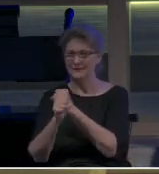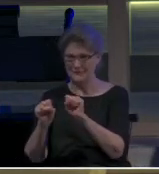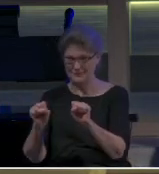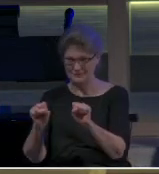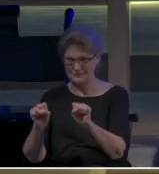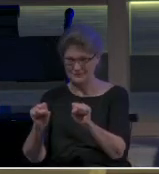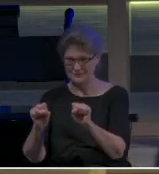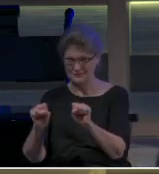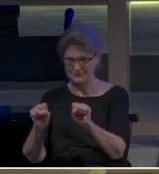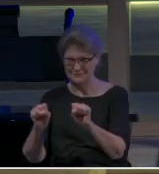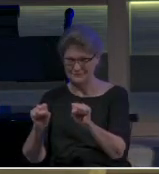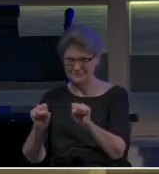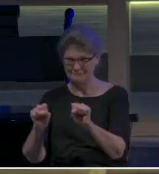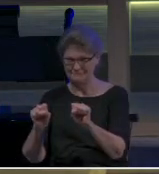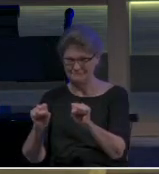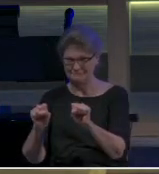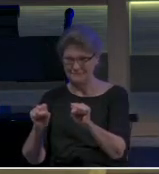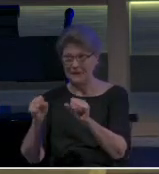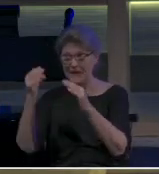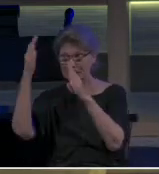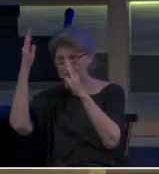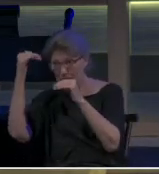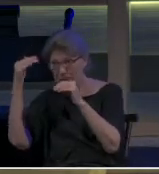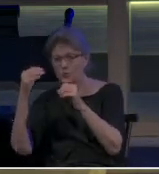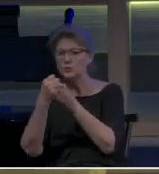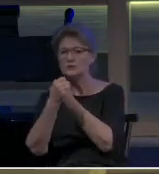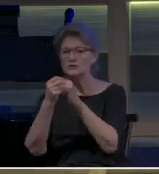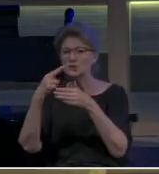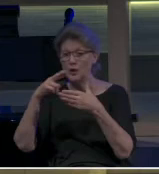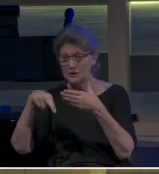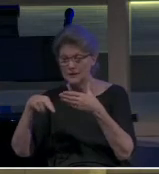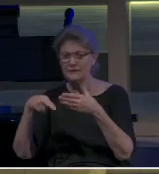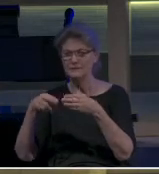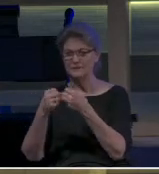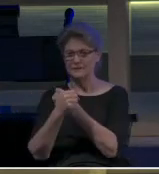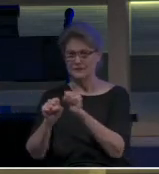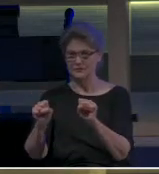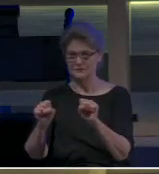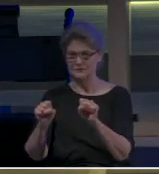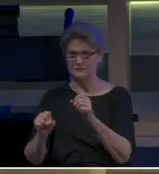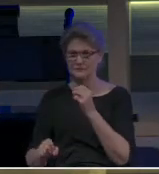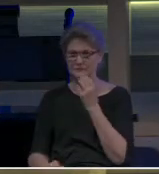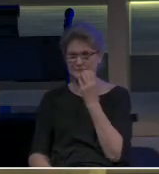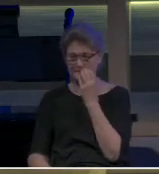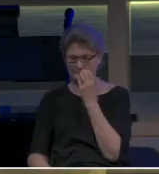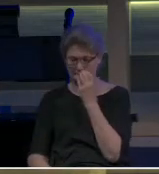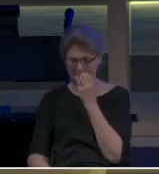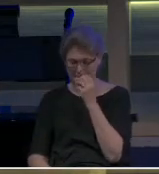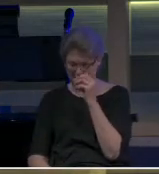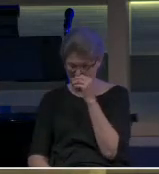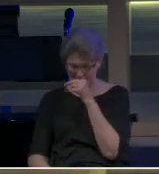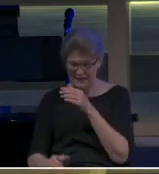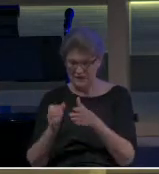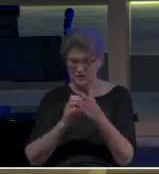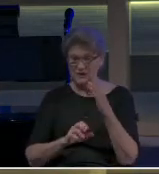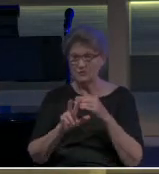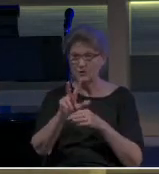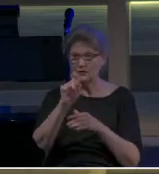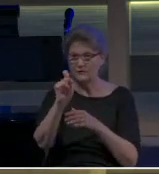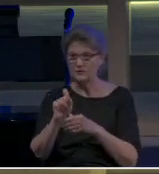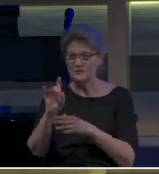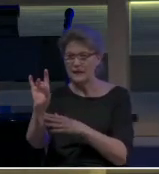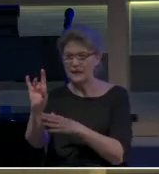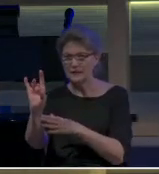The expected fruit of salvation. And he says that here, I'll just read very quickly from part of chapter 3, verse 8. So that those who